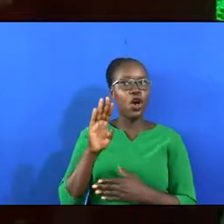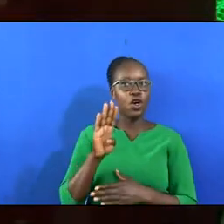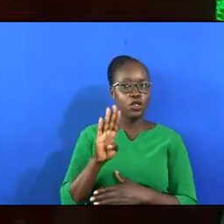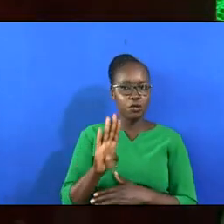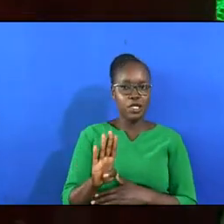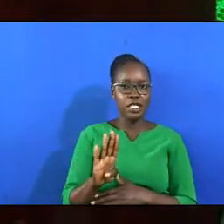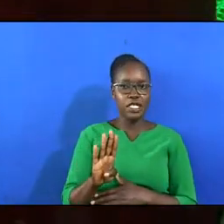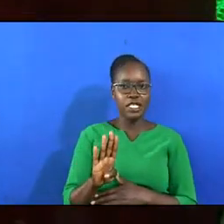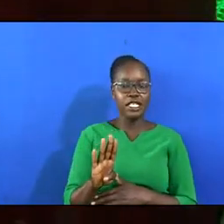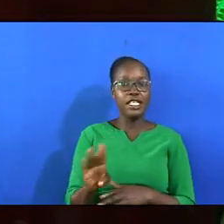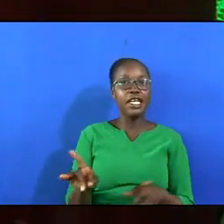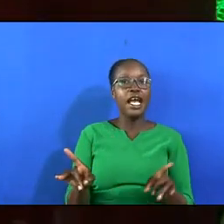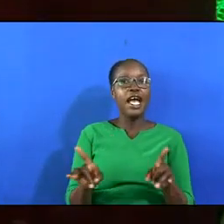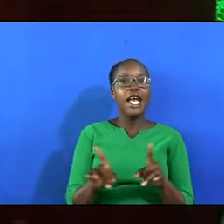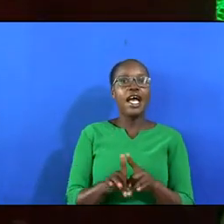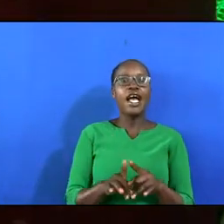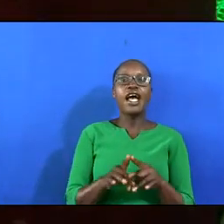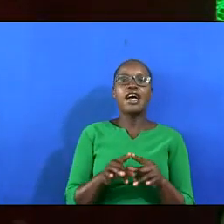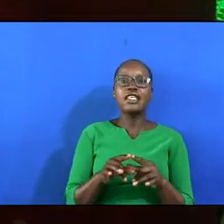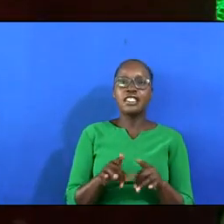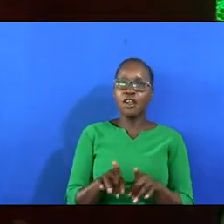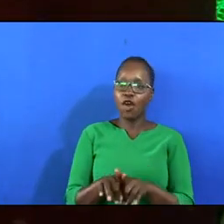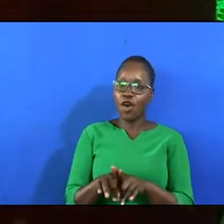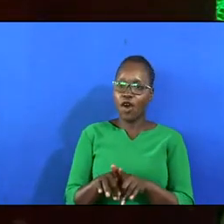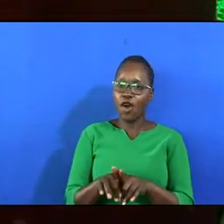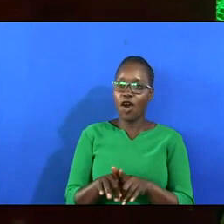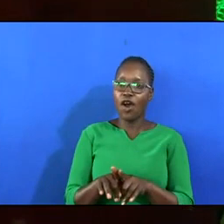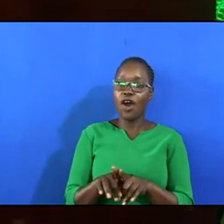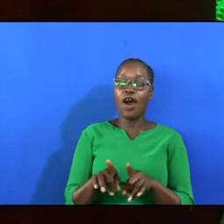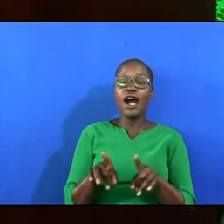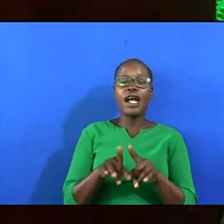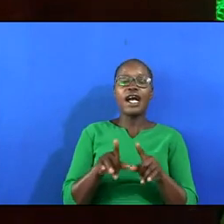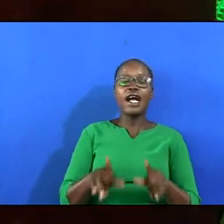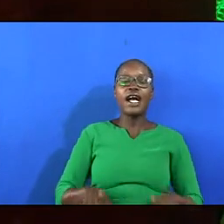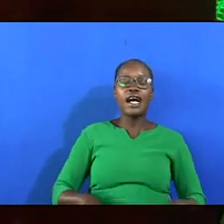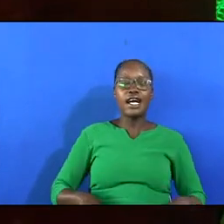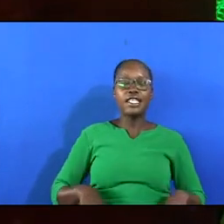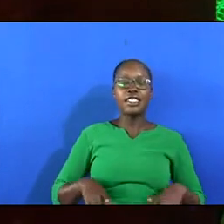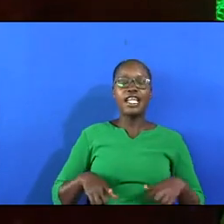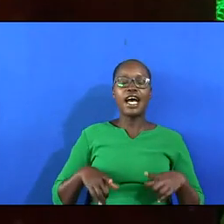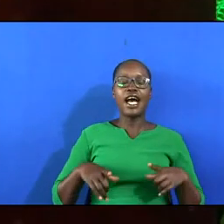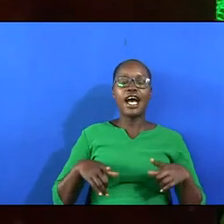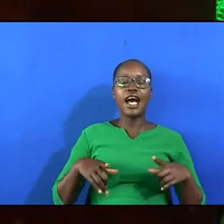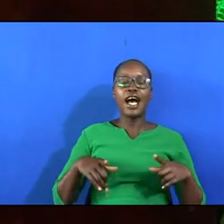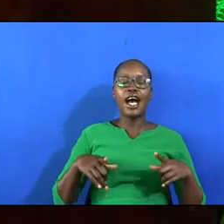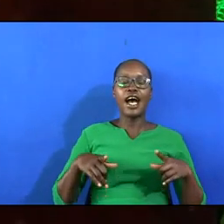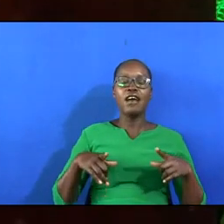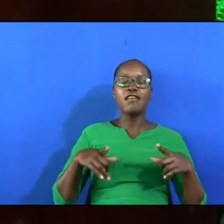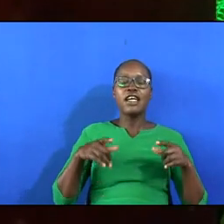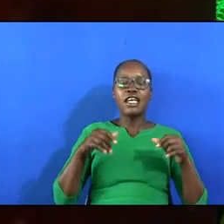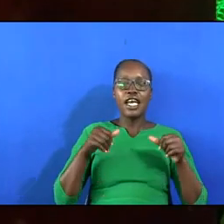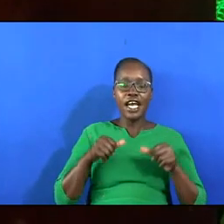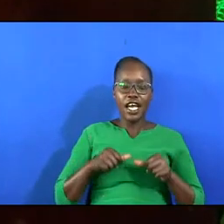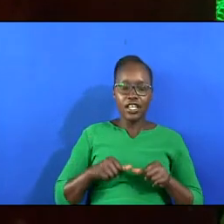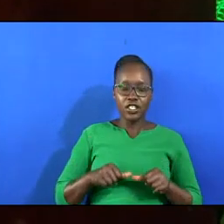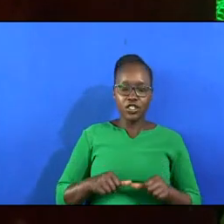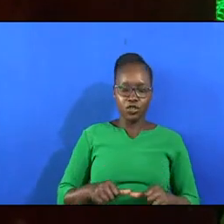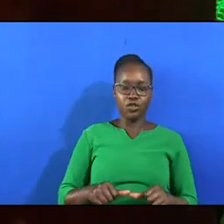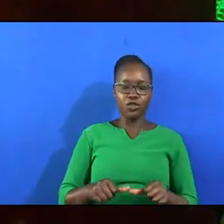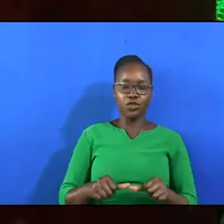on me That's all as I've